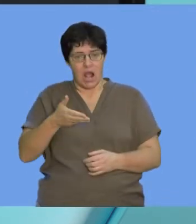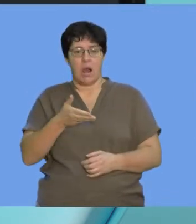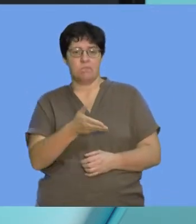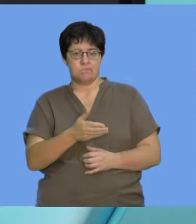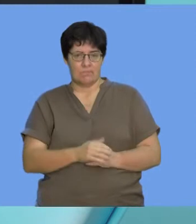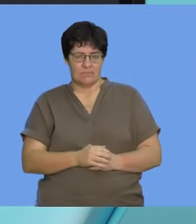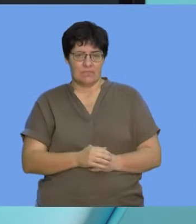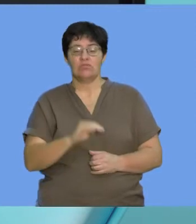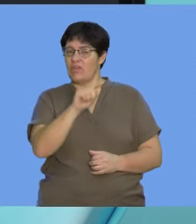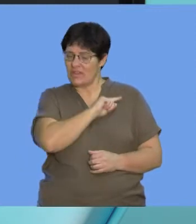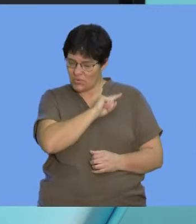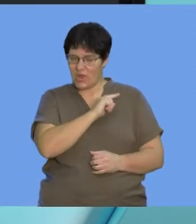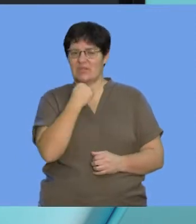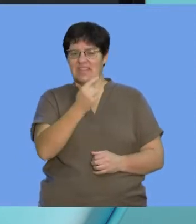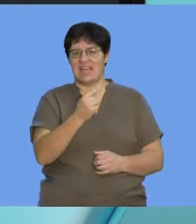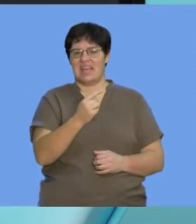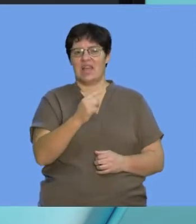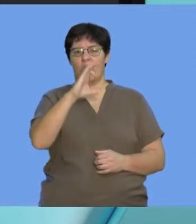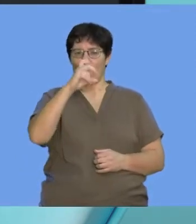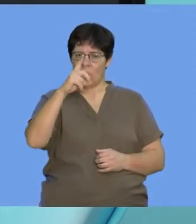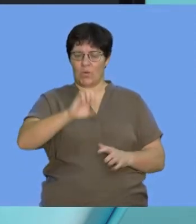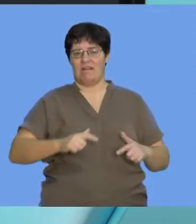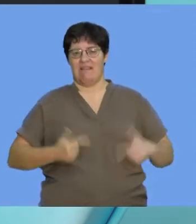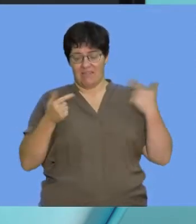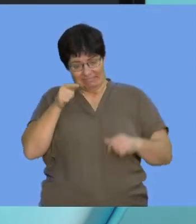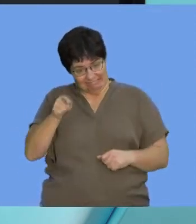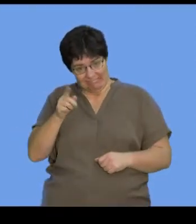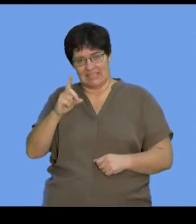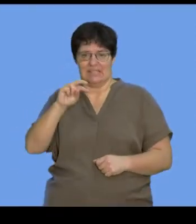DNA codes for life. Let's try and unpack that in this lesson.